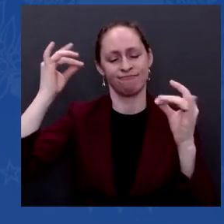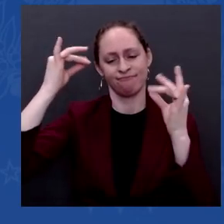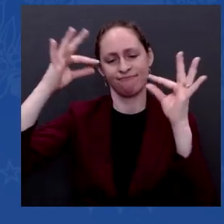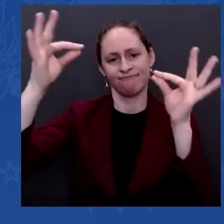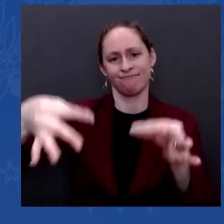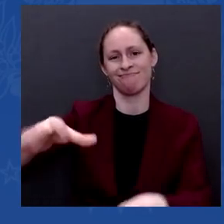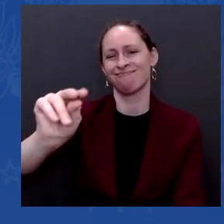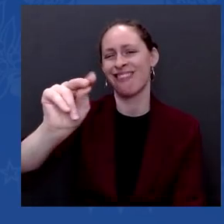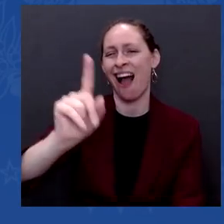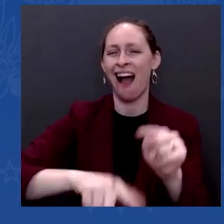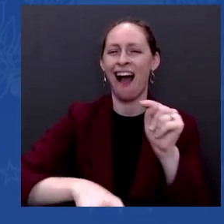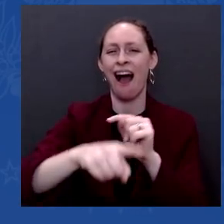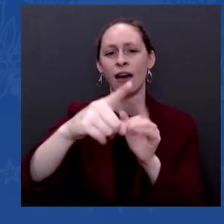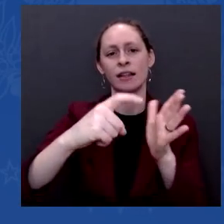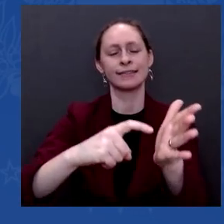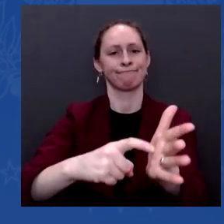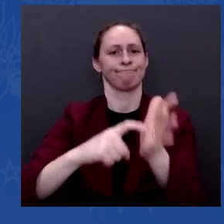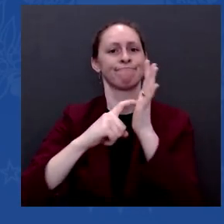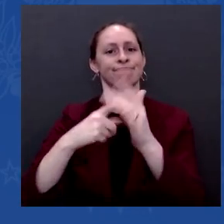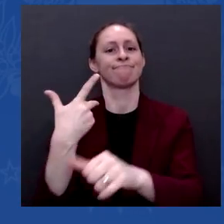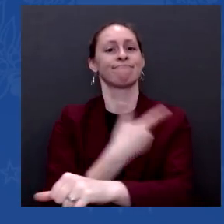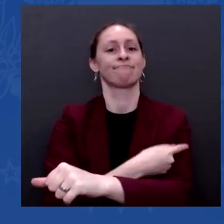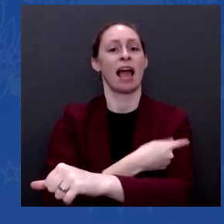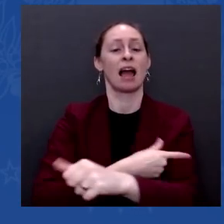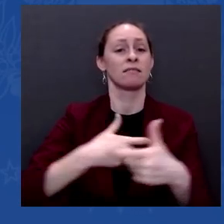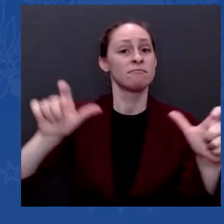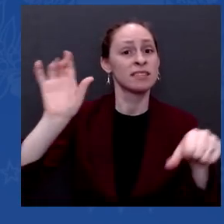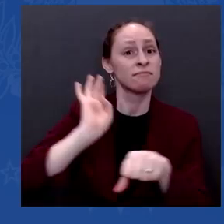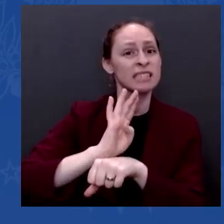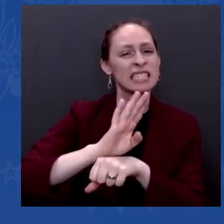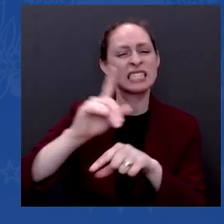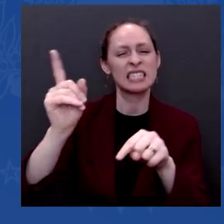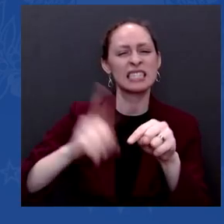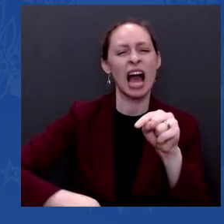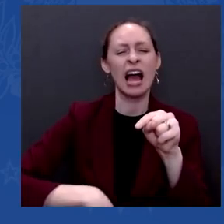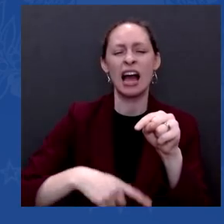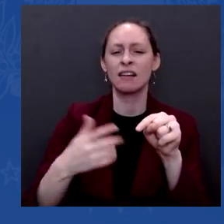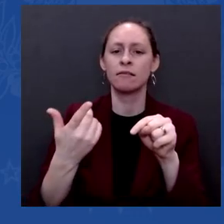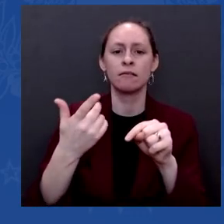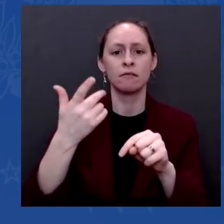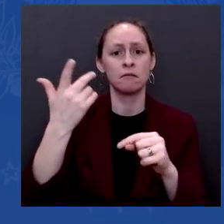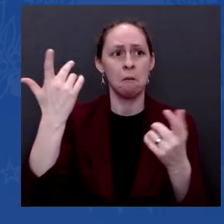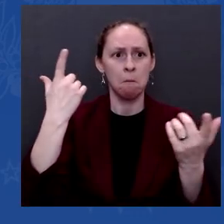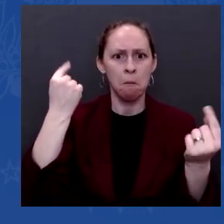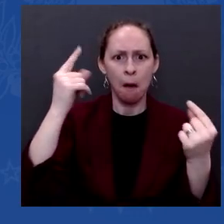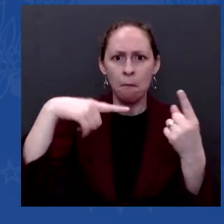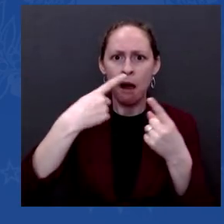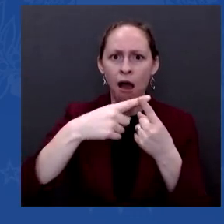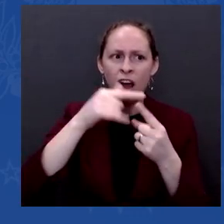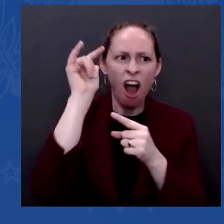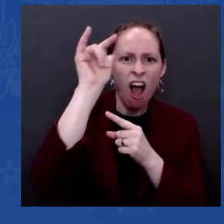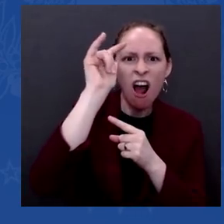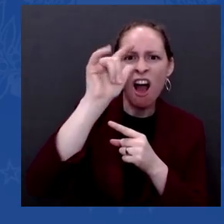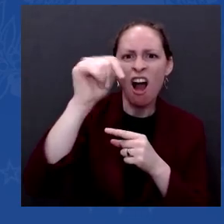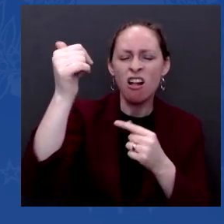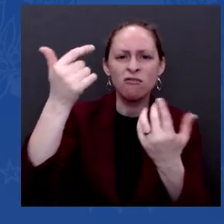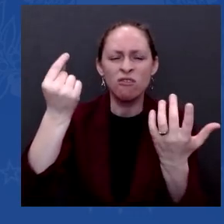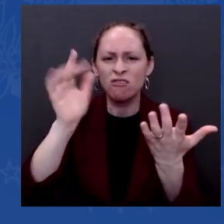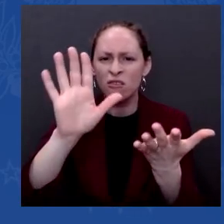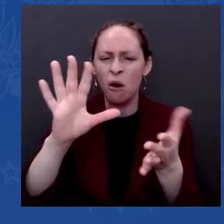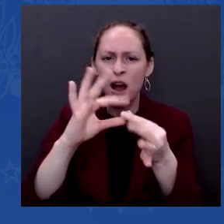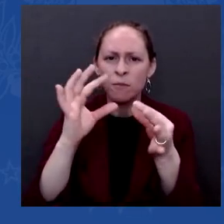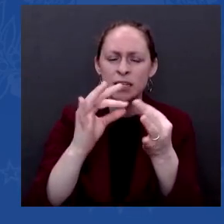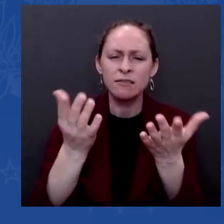Look, first of all, on the last part of the question, the Supreme Court